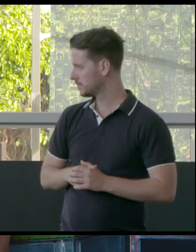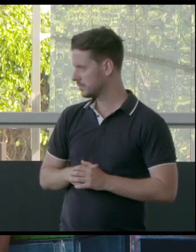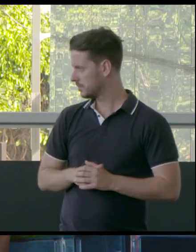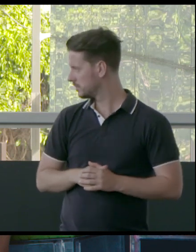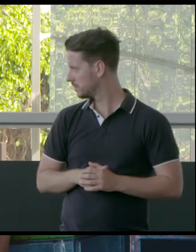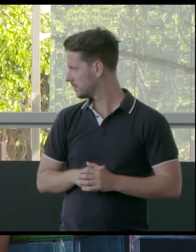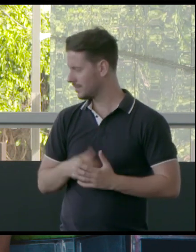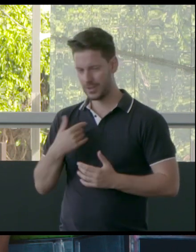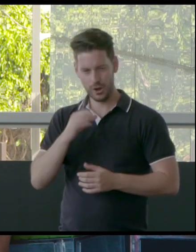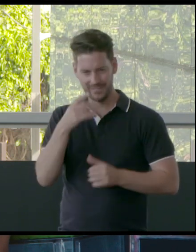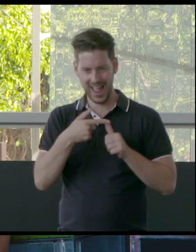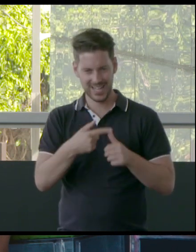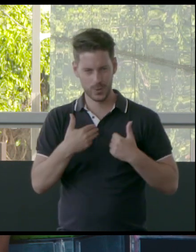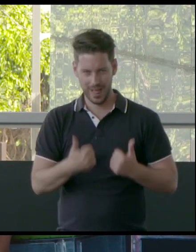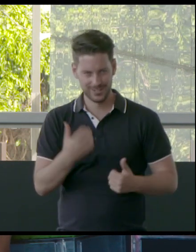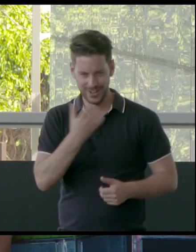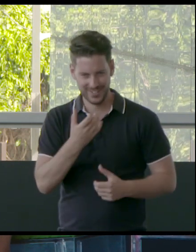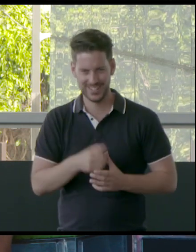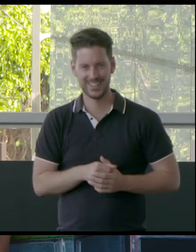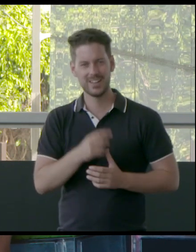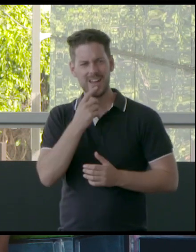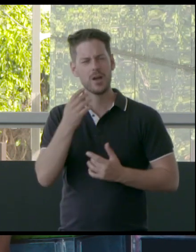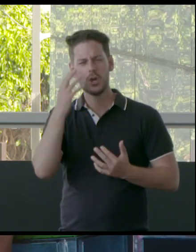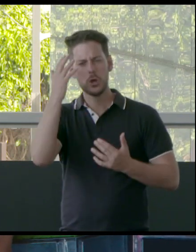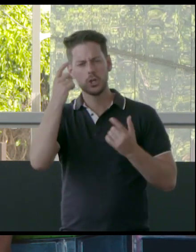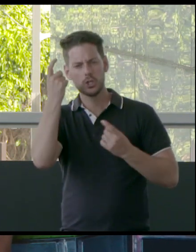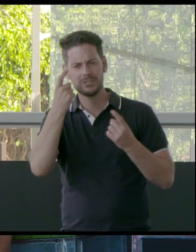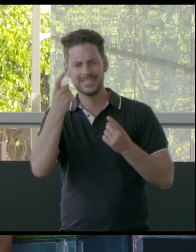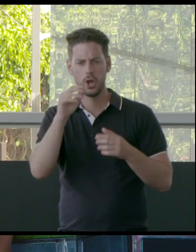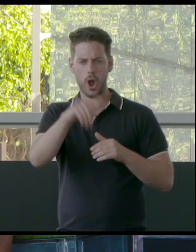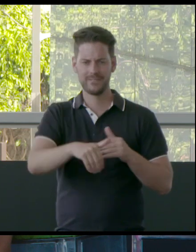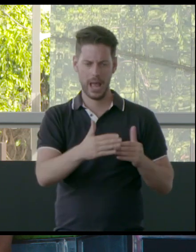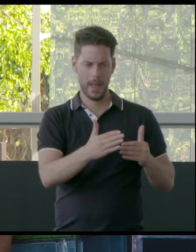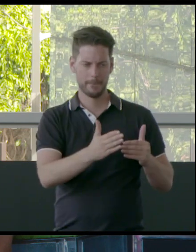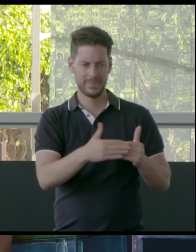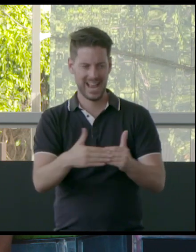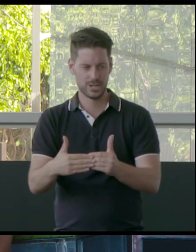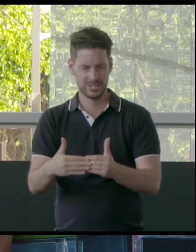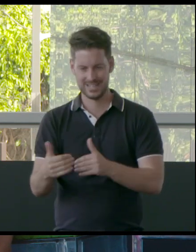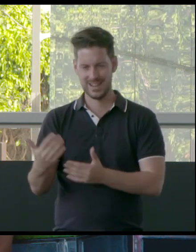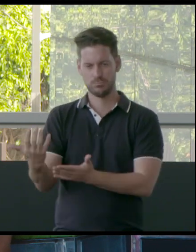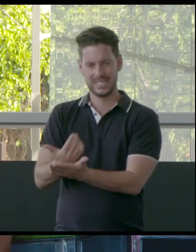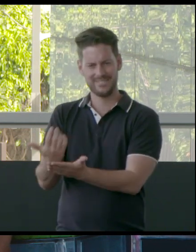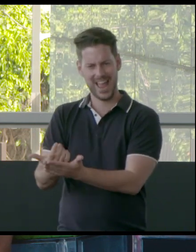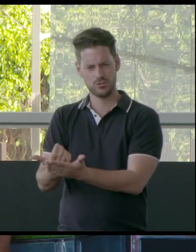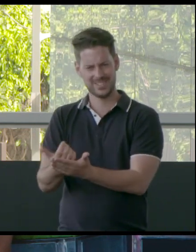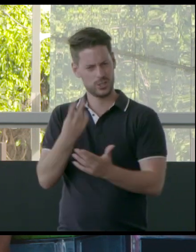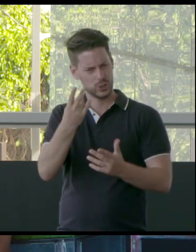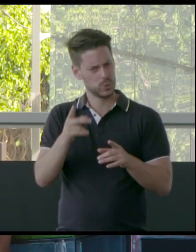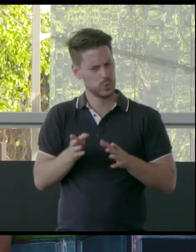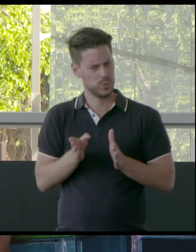I don't know if I answered that. I'm just curious about the difference between mitigation versus preservation. They're two different ways of thinking about